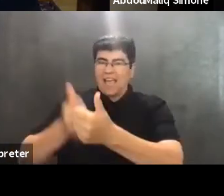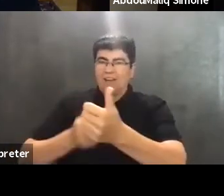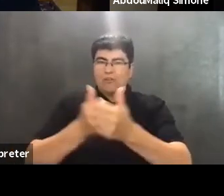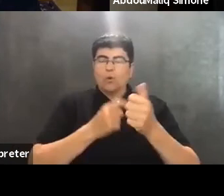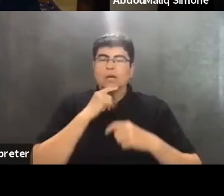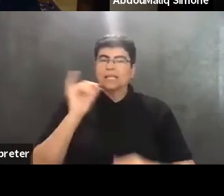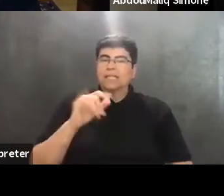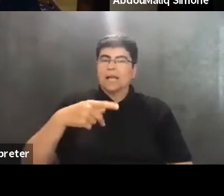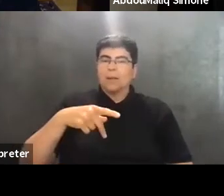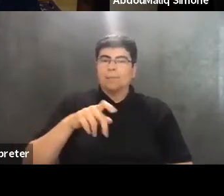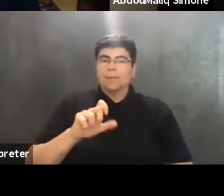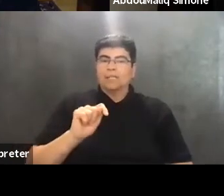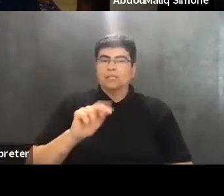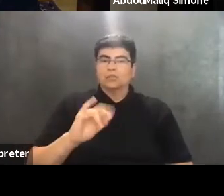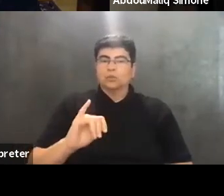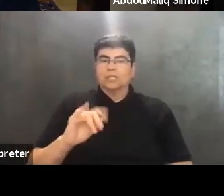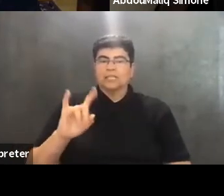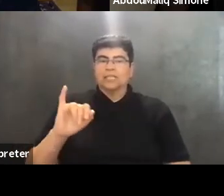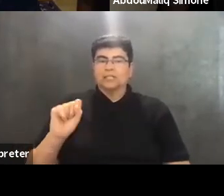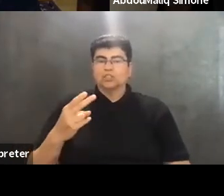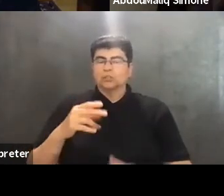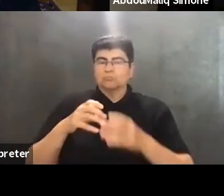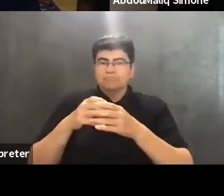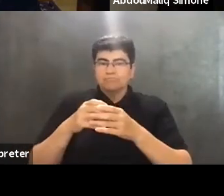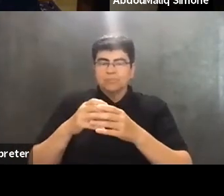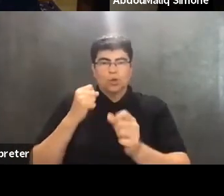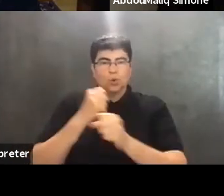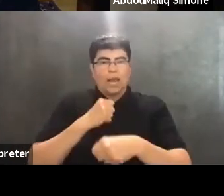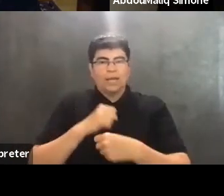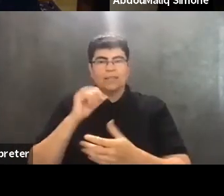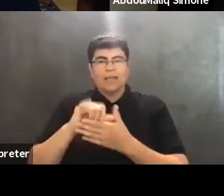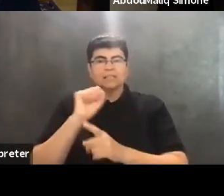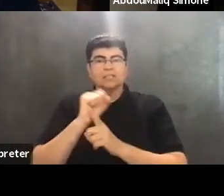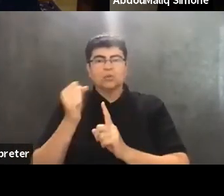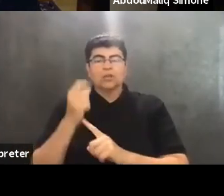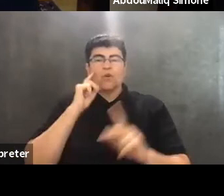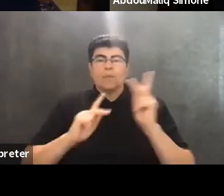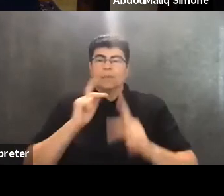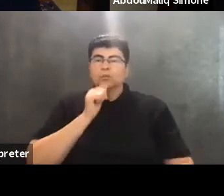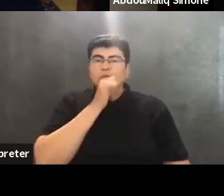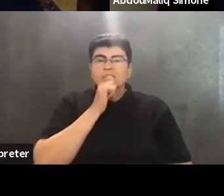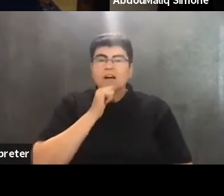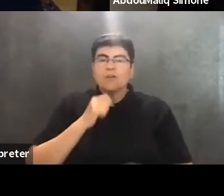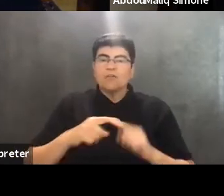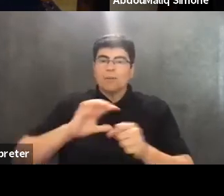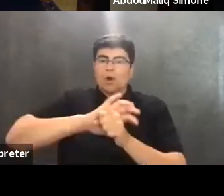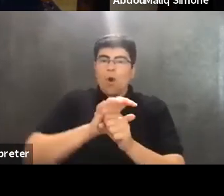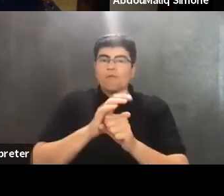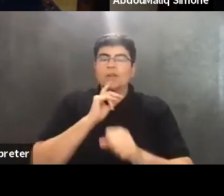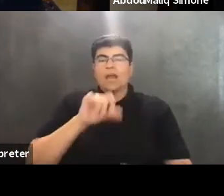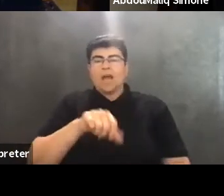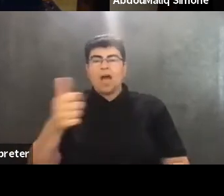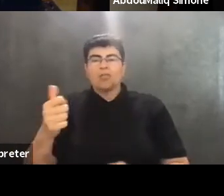dish, uh, creating, uh, the conditions for people to suffer from COVID and from other